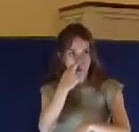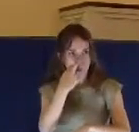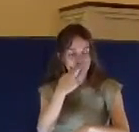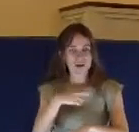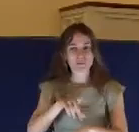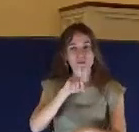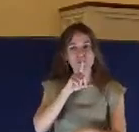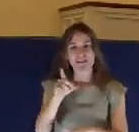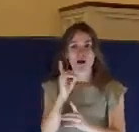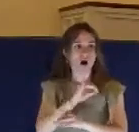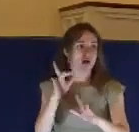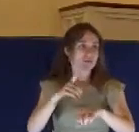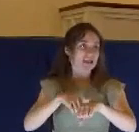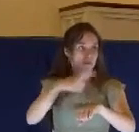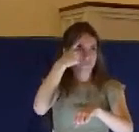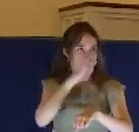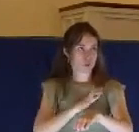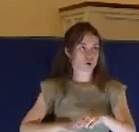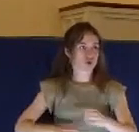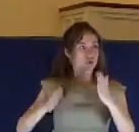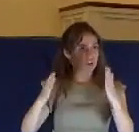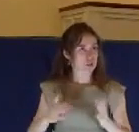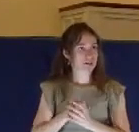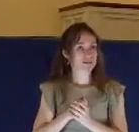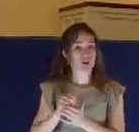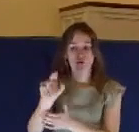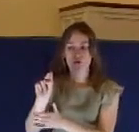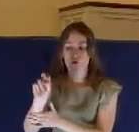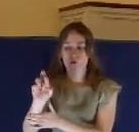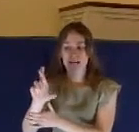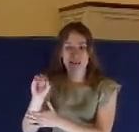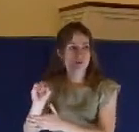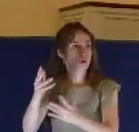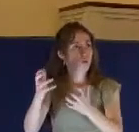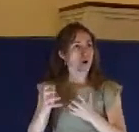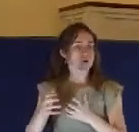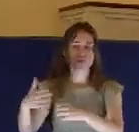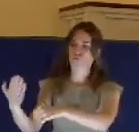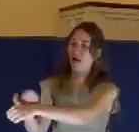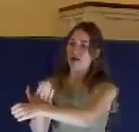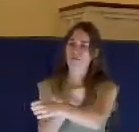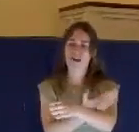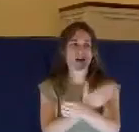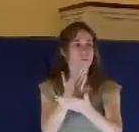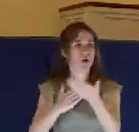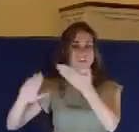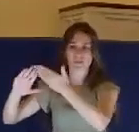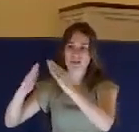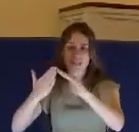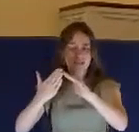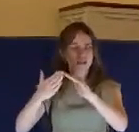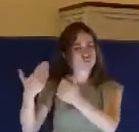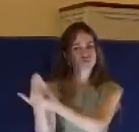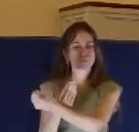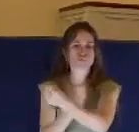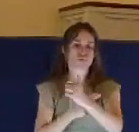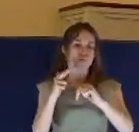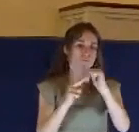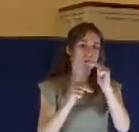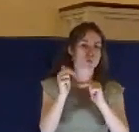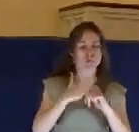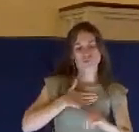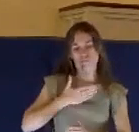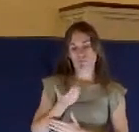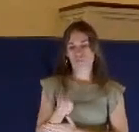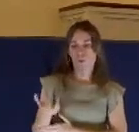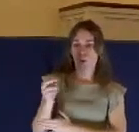to remodel parts of the city. He had an urban renewal program where he wanted to rebuild his own palace and